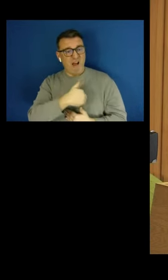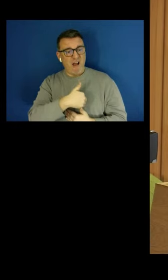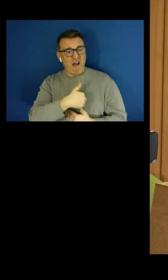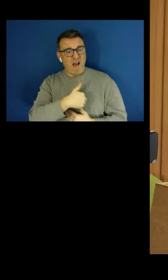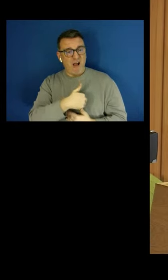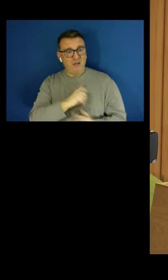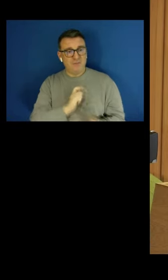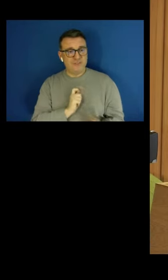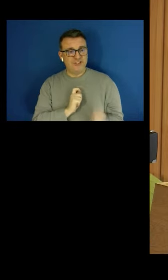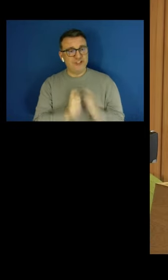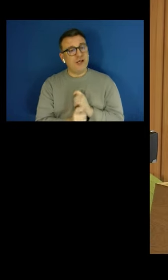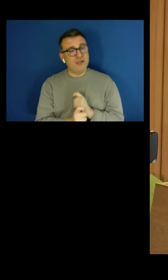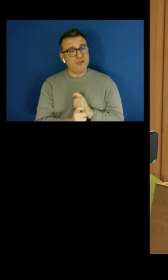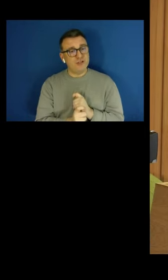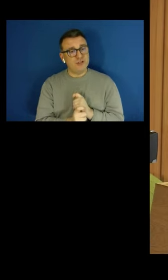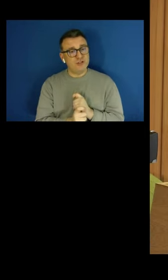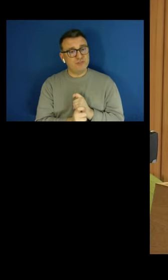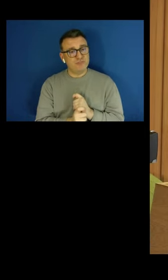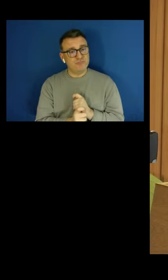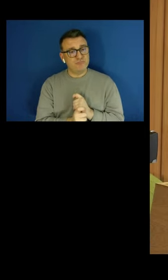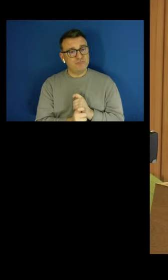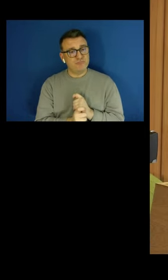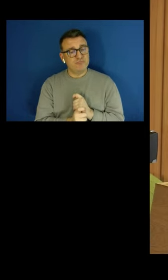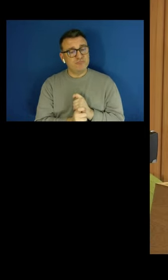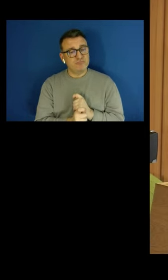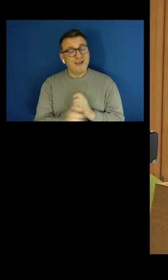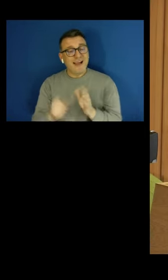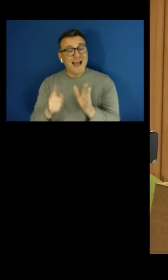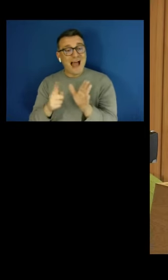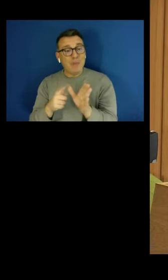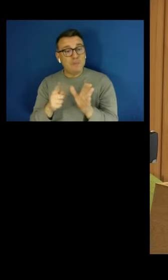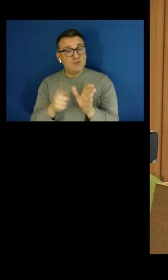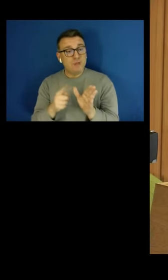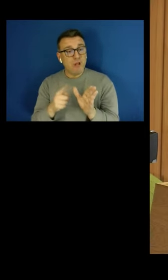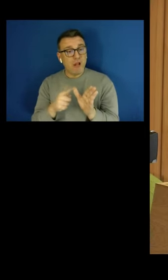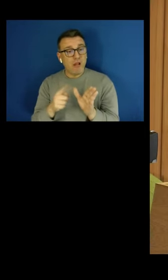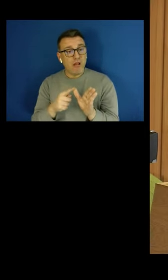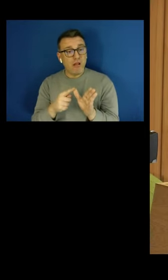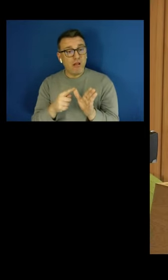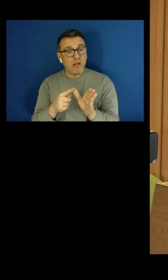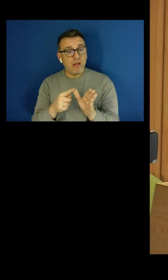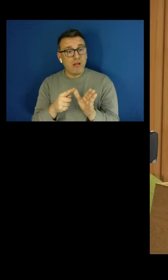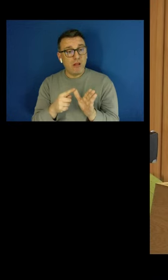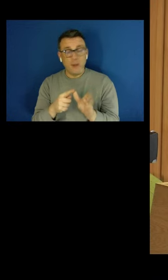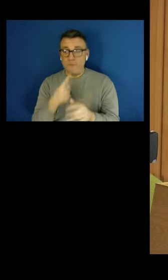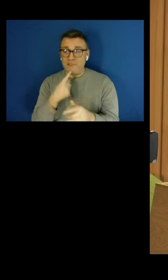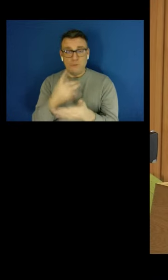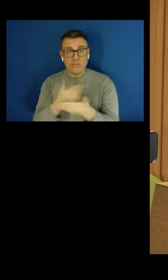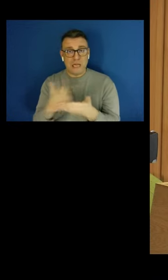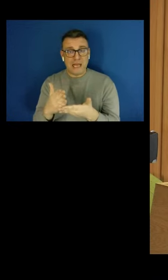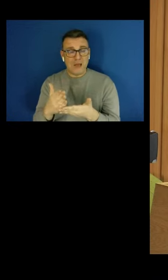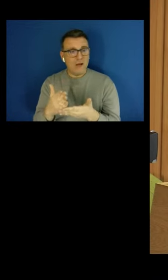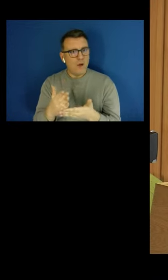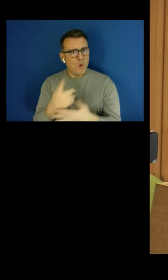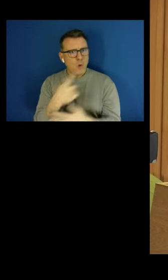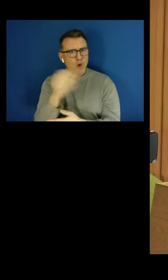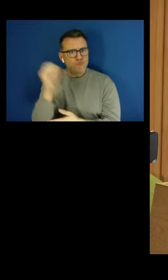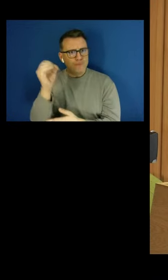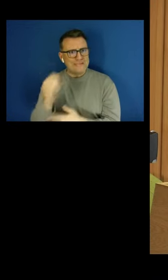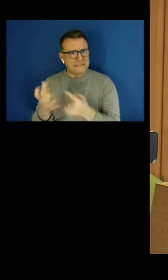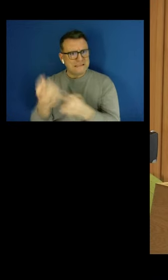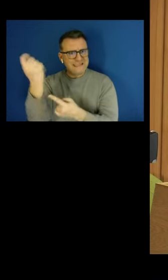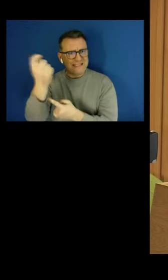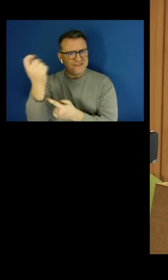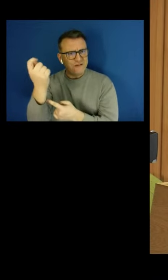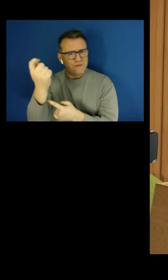Abdul made the point that it has not all gone in drivers' direction. But I think one crucial thing that Uber has done